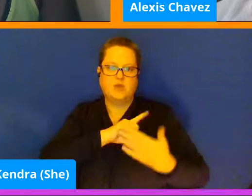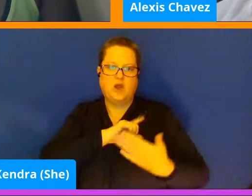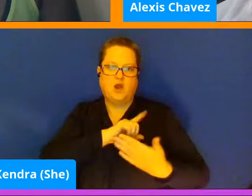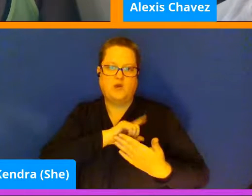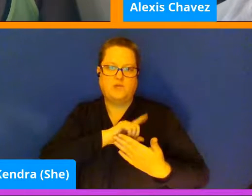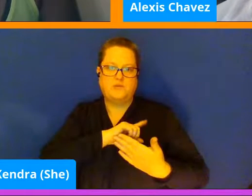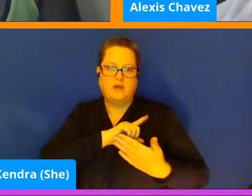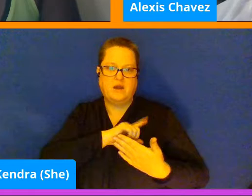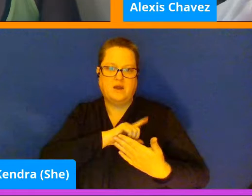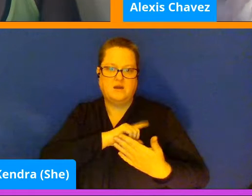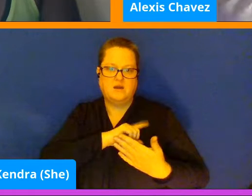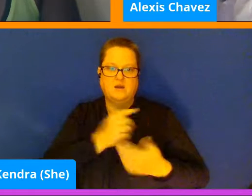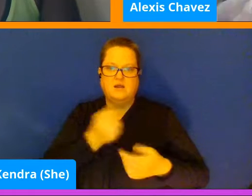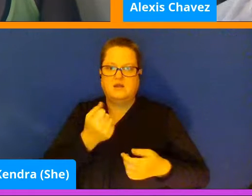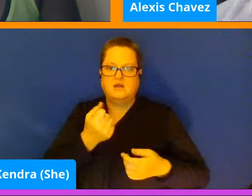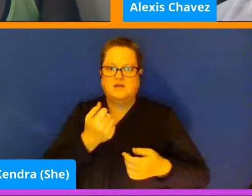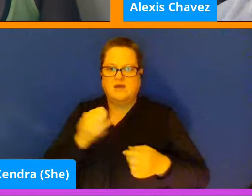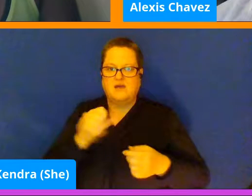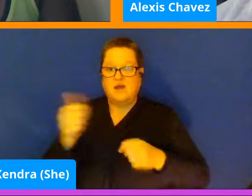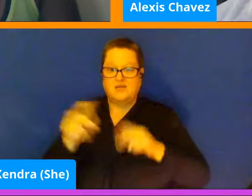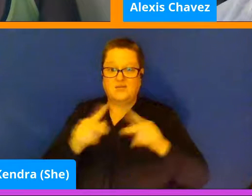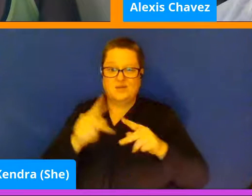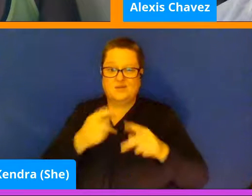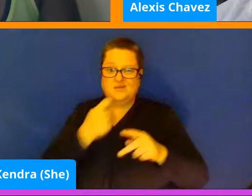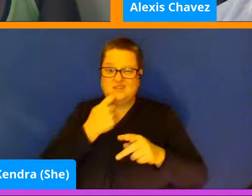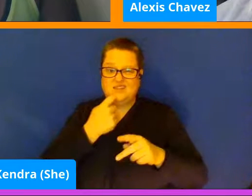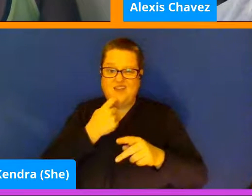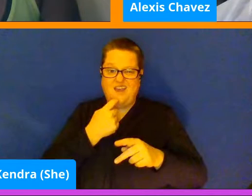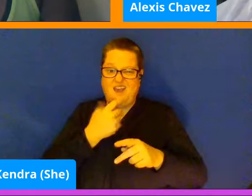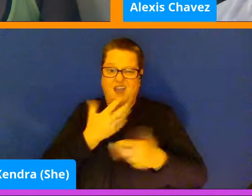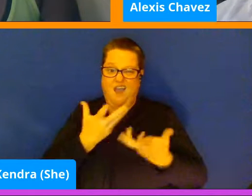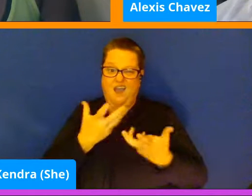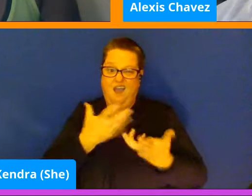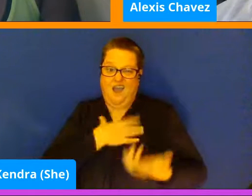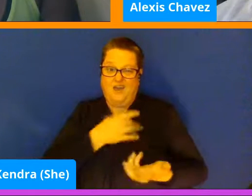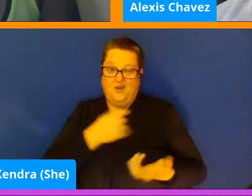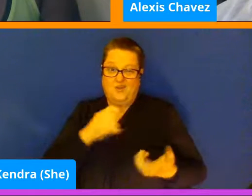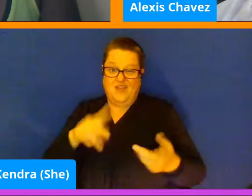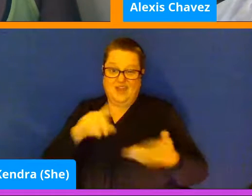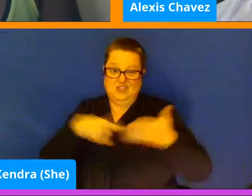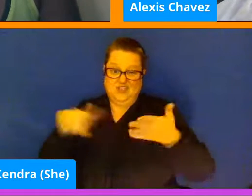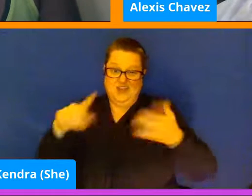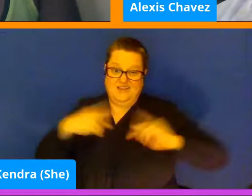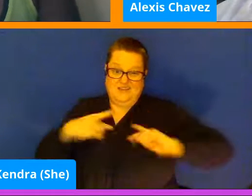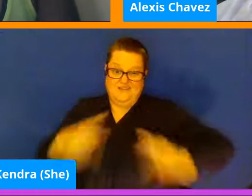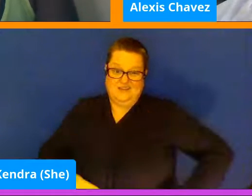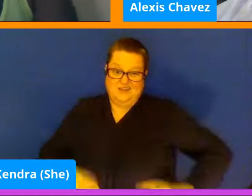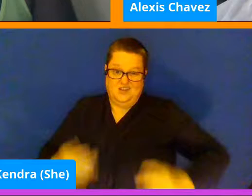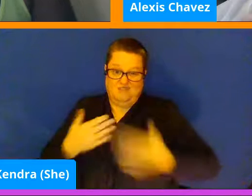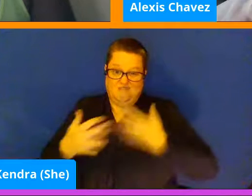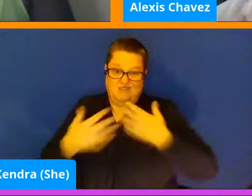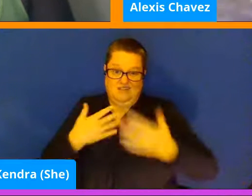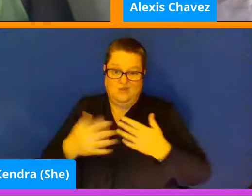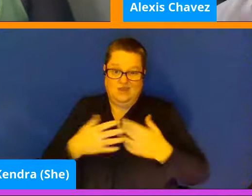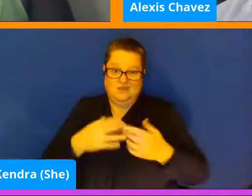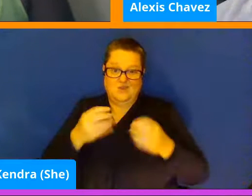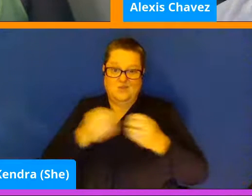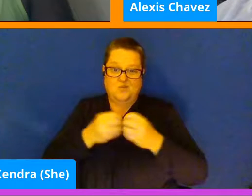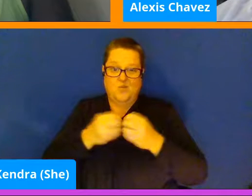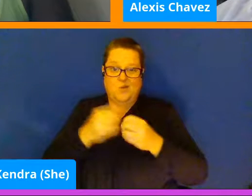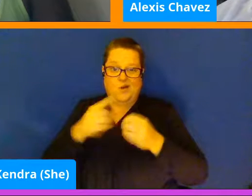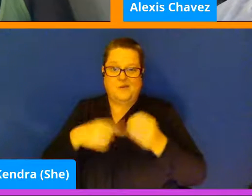just say, you know what? I just don't really like checking the whole physical thing in general. And so they just, they're more about just